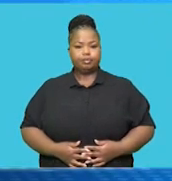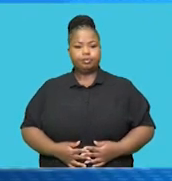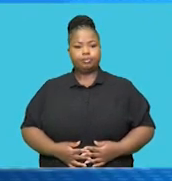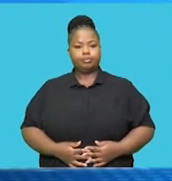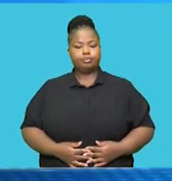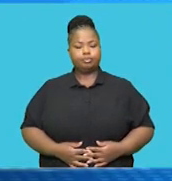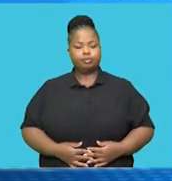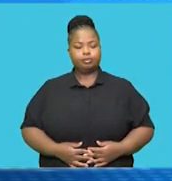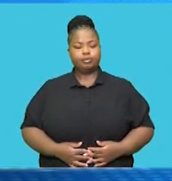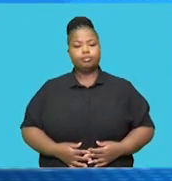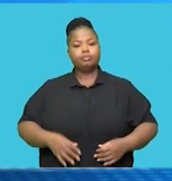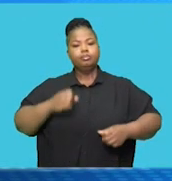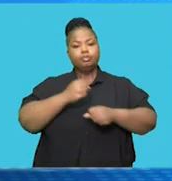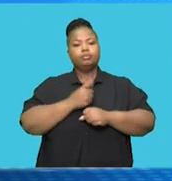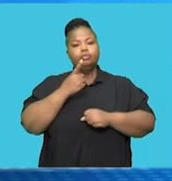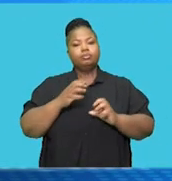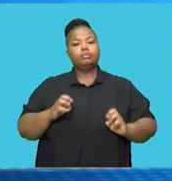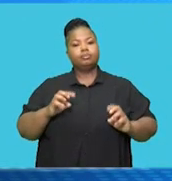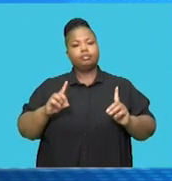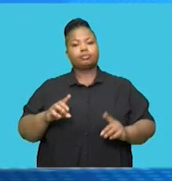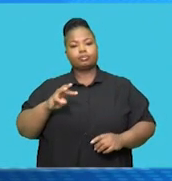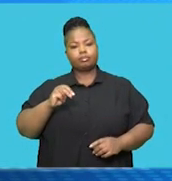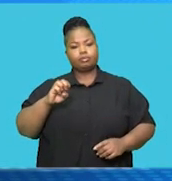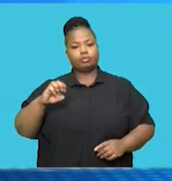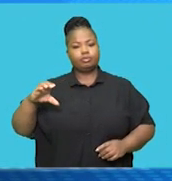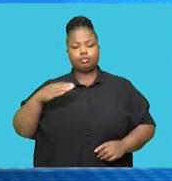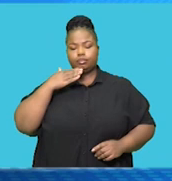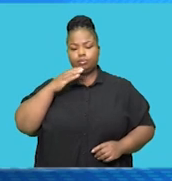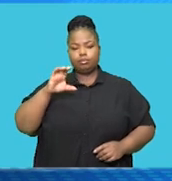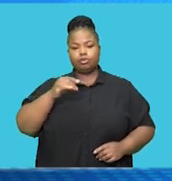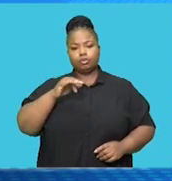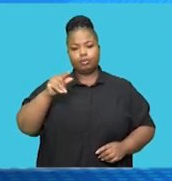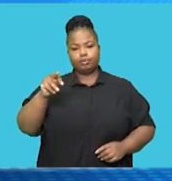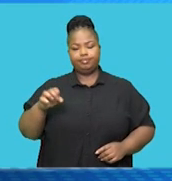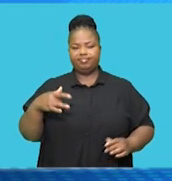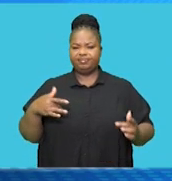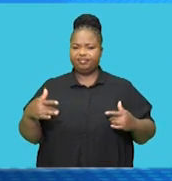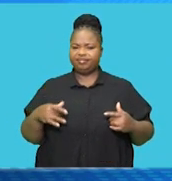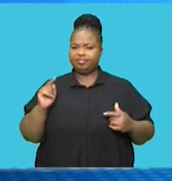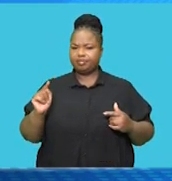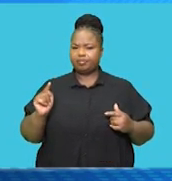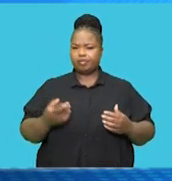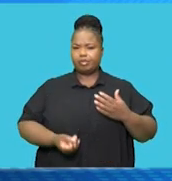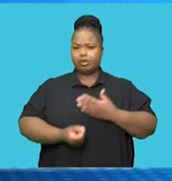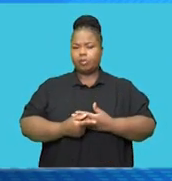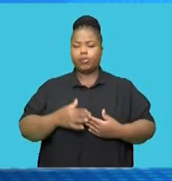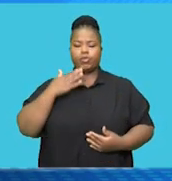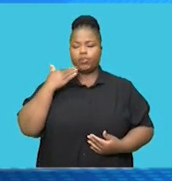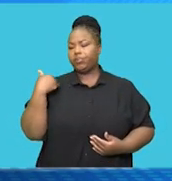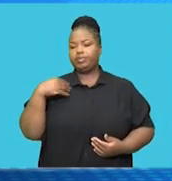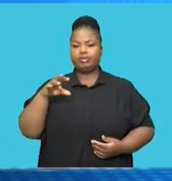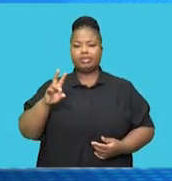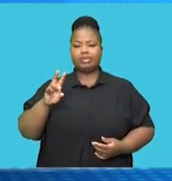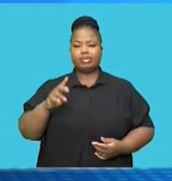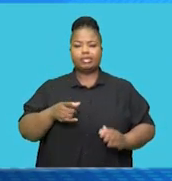The Cowding Education MEC Matume Chilwane is quite concerned about an incident that took place on Wednesday the